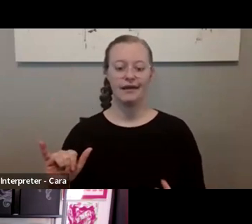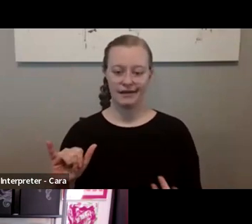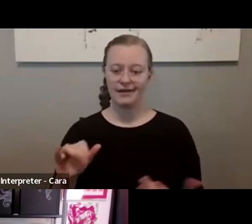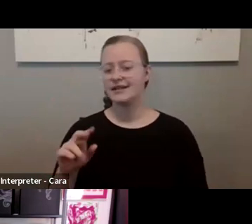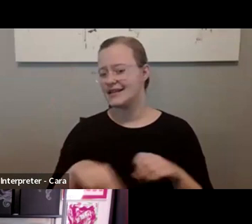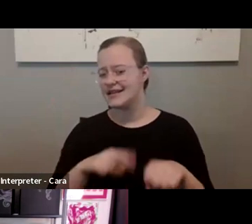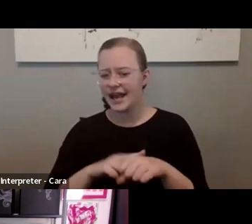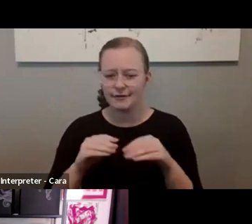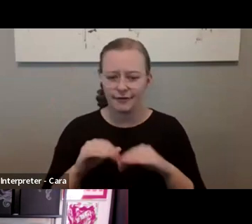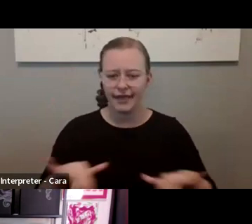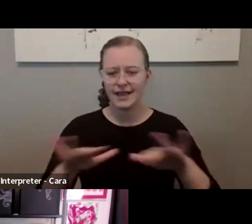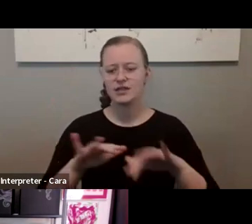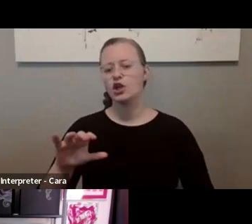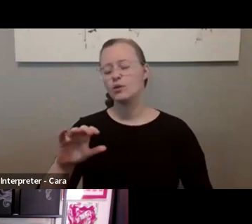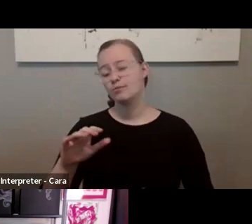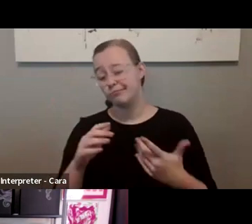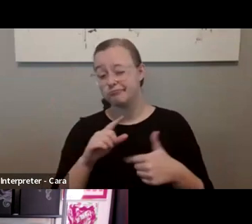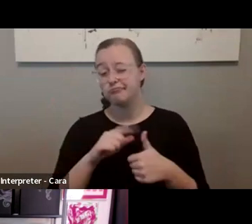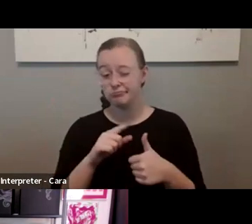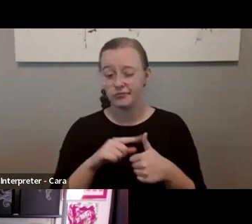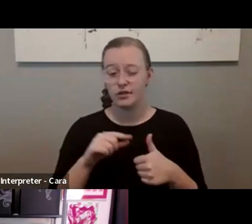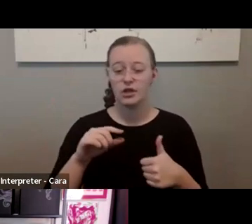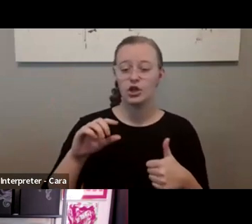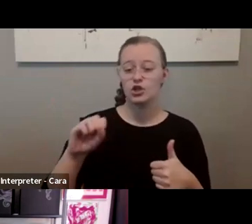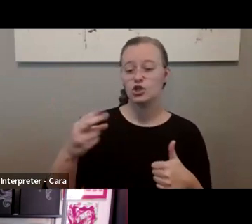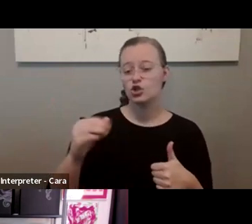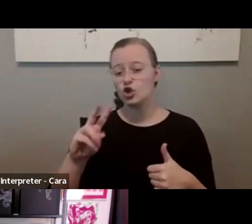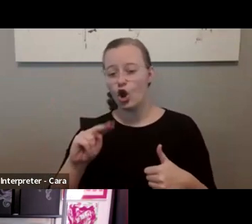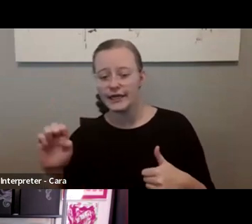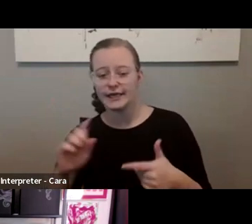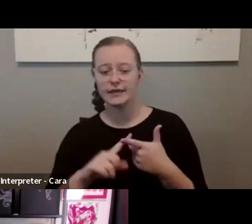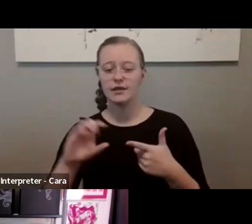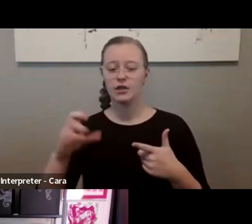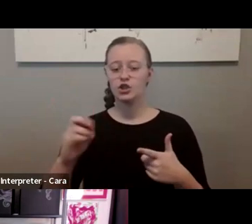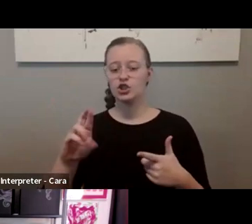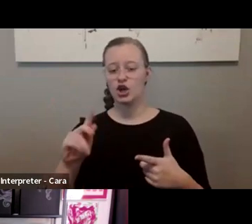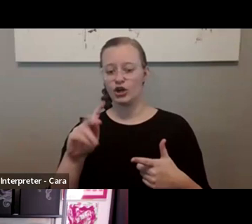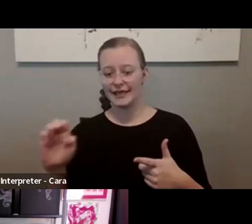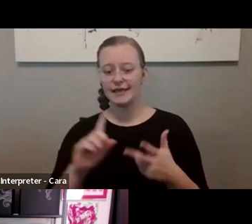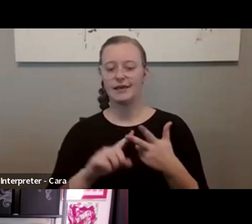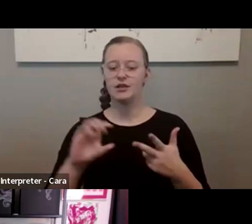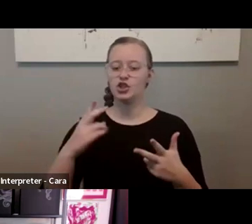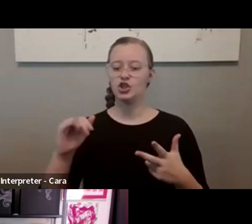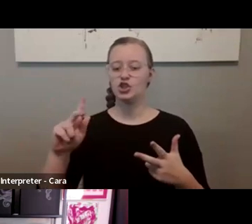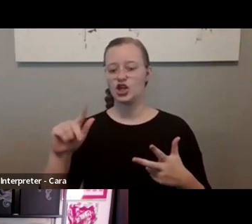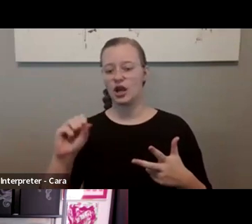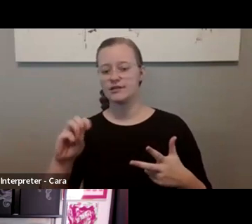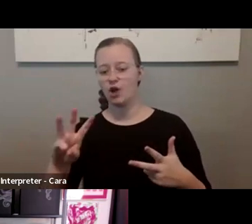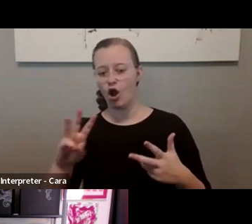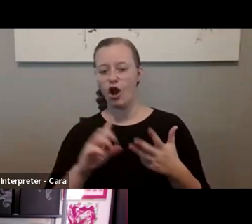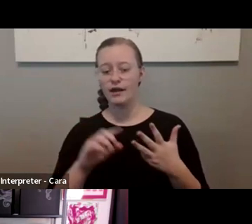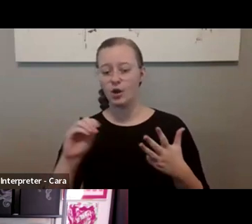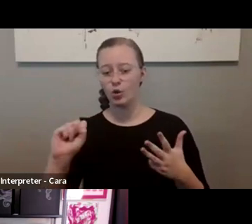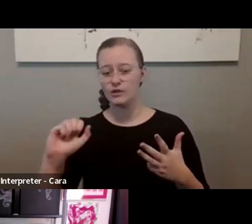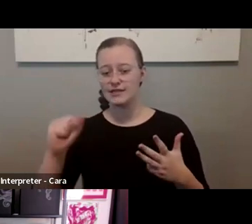the Shawnee, Cherokee, Chickasaw and Osage peoples. So, yeah, I think it's it's